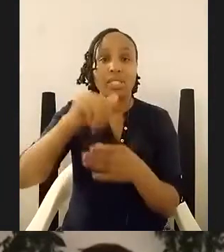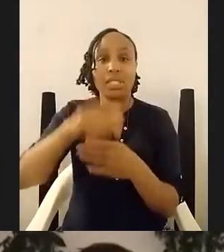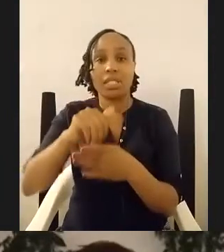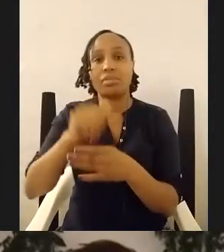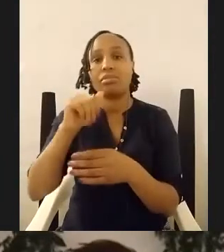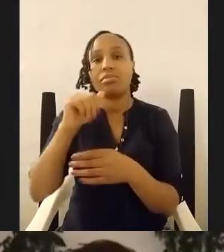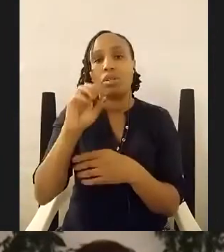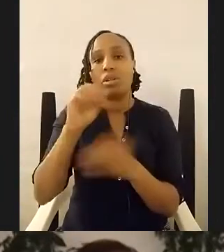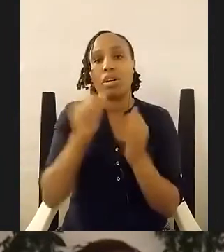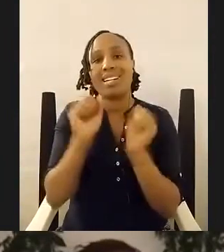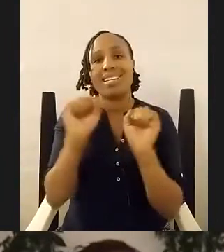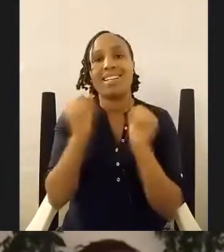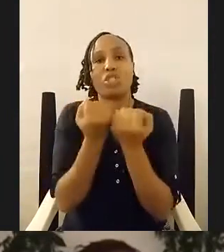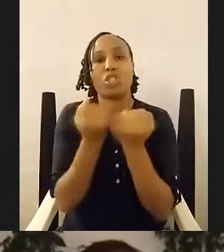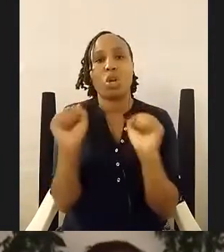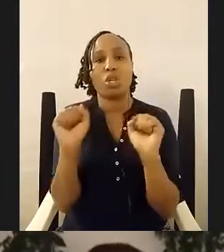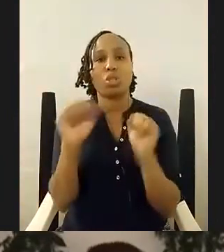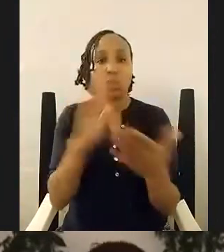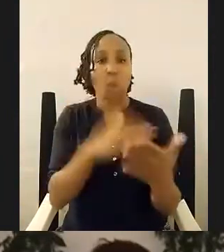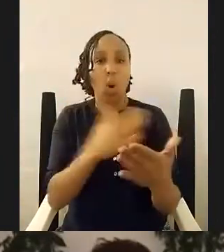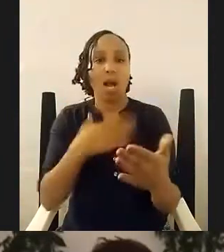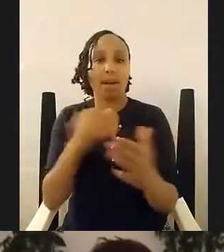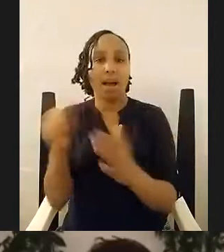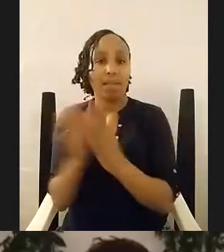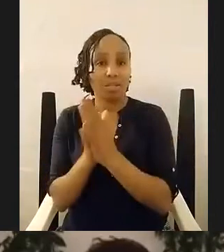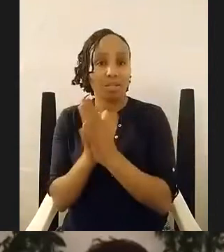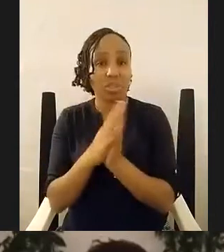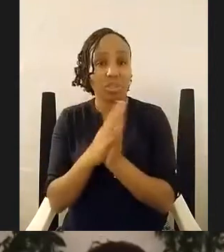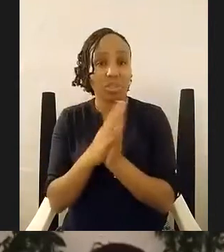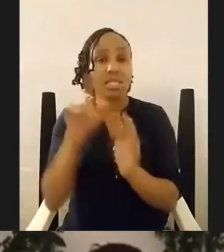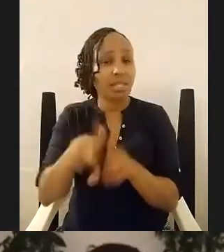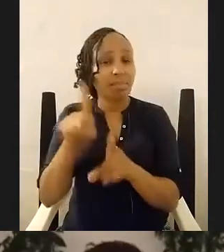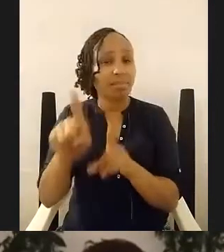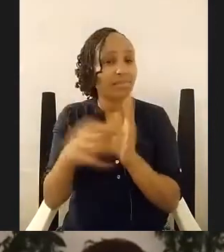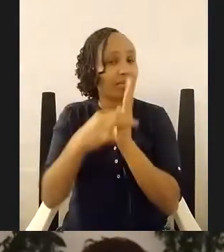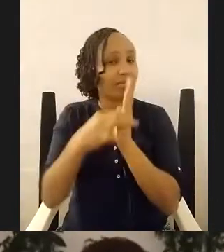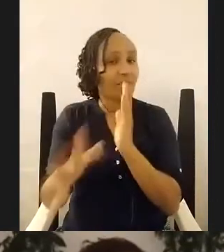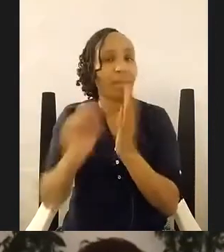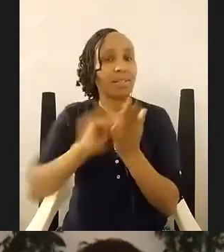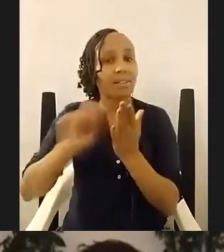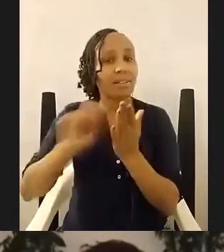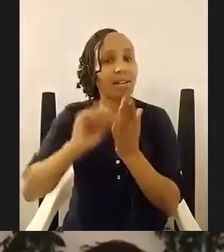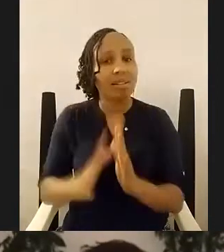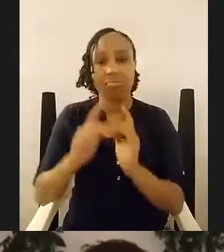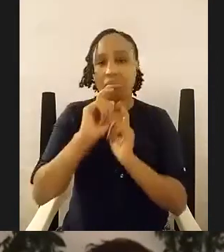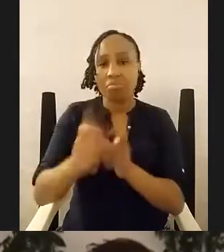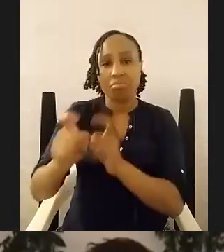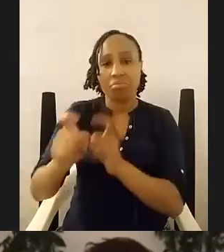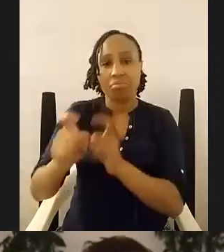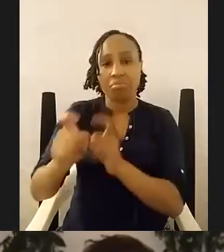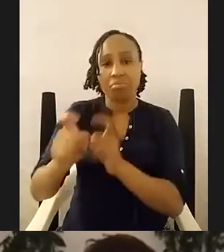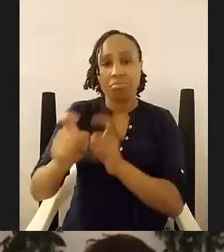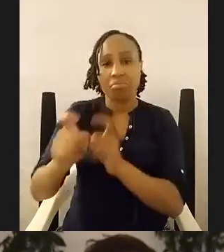song and other stories um he's also a very much celebrated writer he's received acknowledgement all over from all over including the nyamza literary